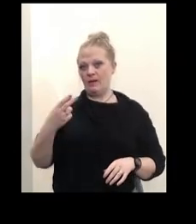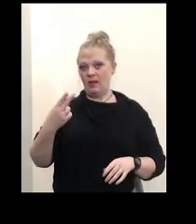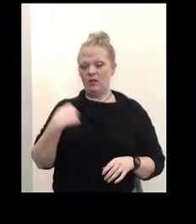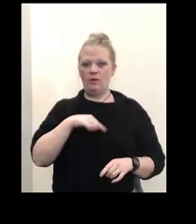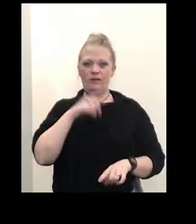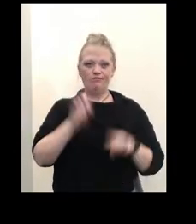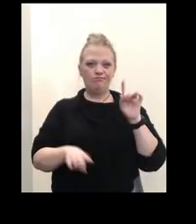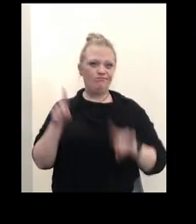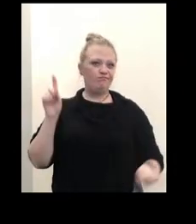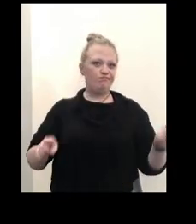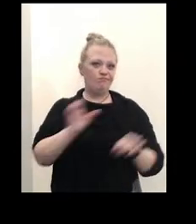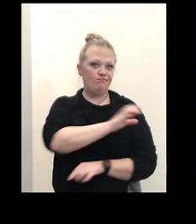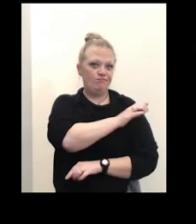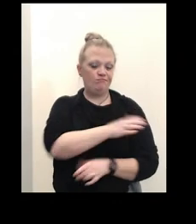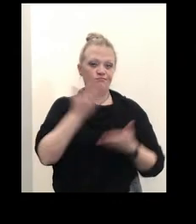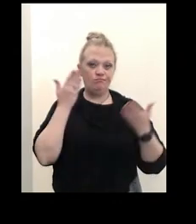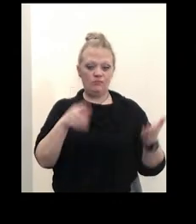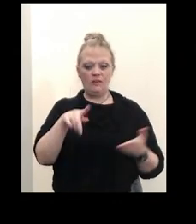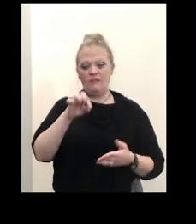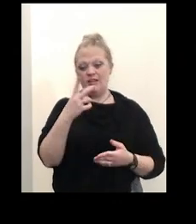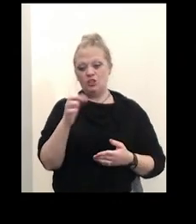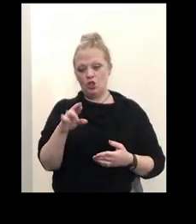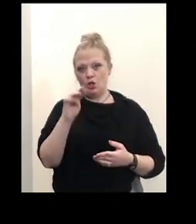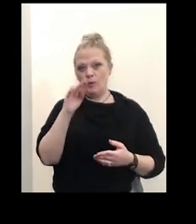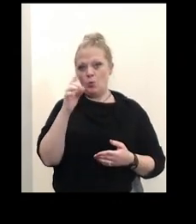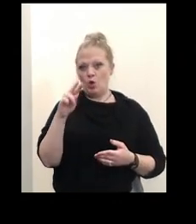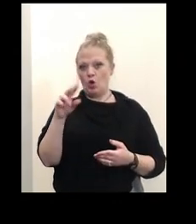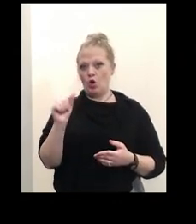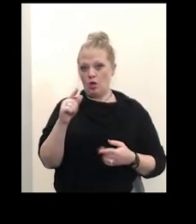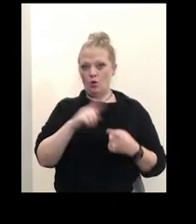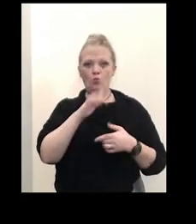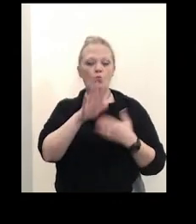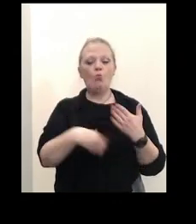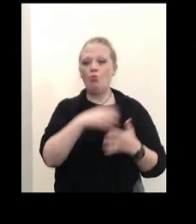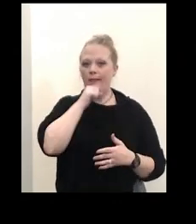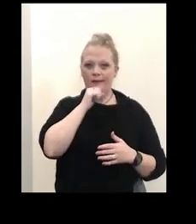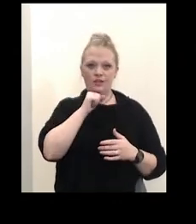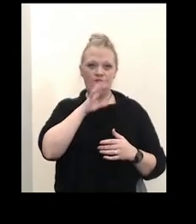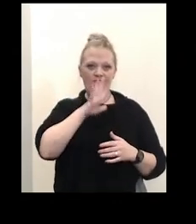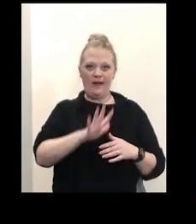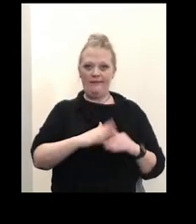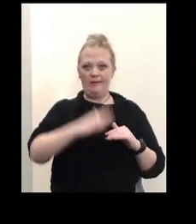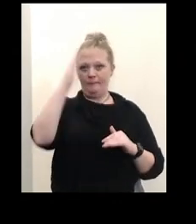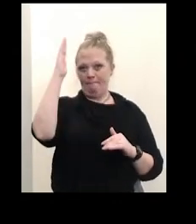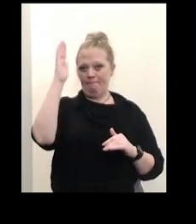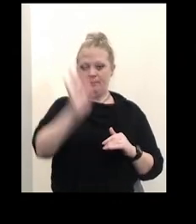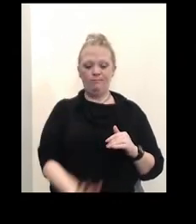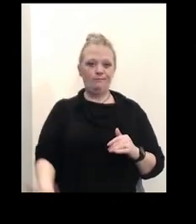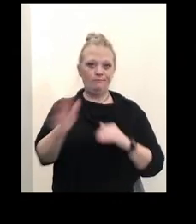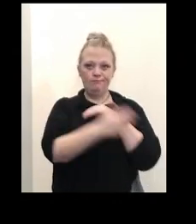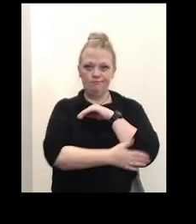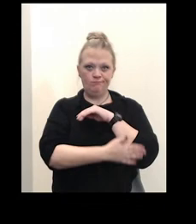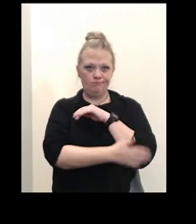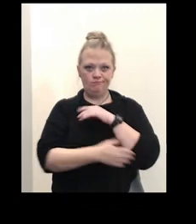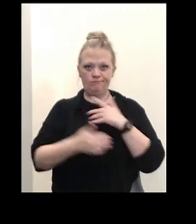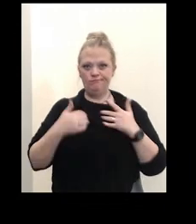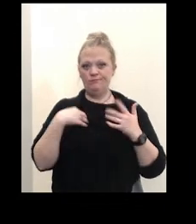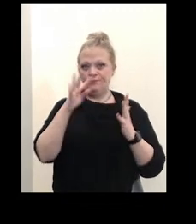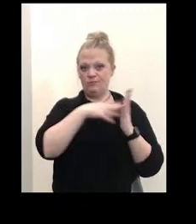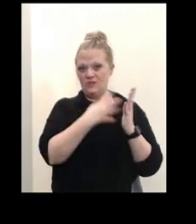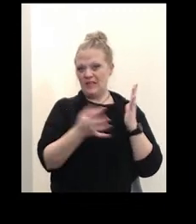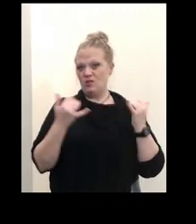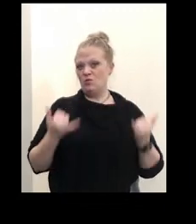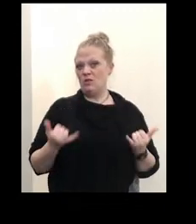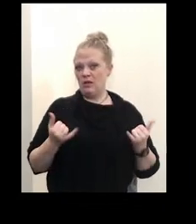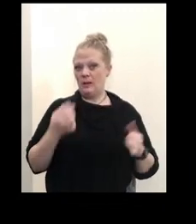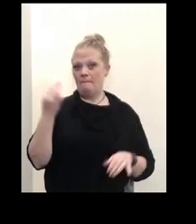clinics where we're offering Pfizer and Moderna to all ages 5 and up throughout the county. So we have a little schedule now where on